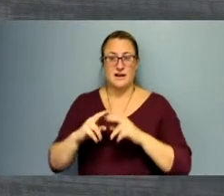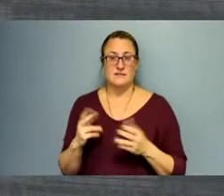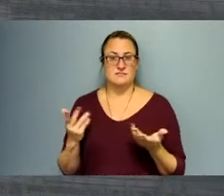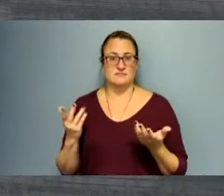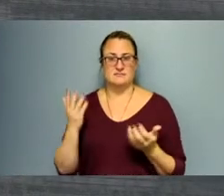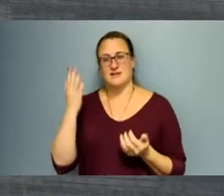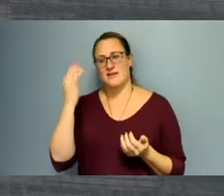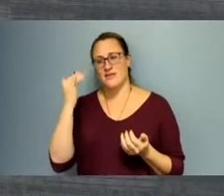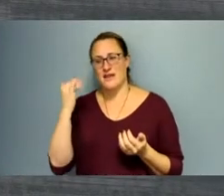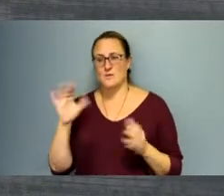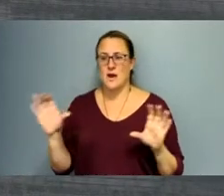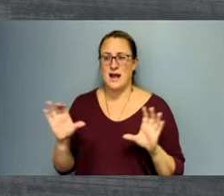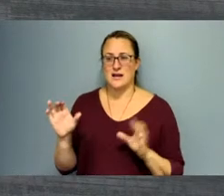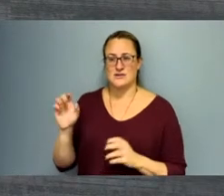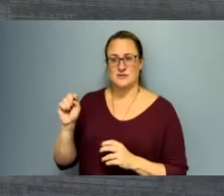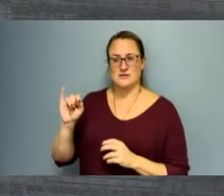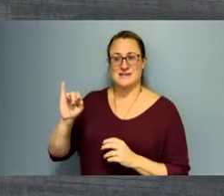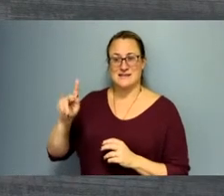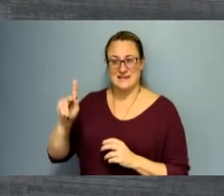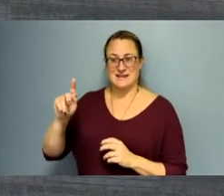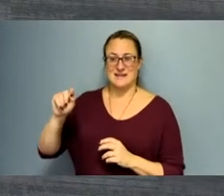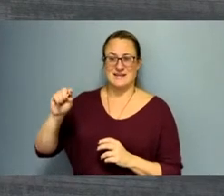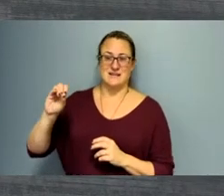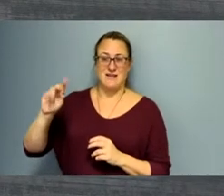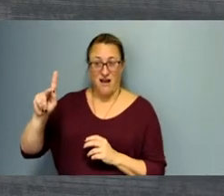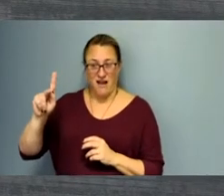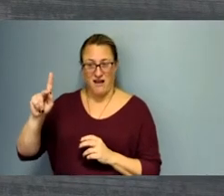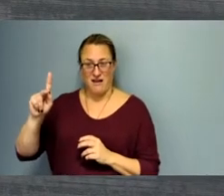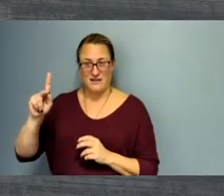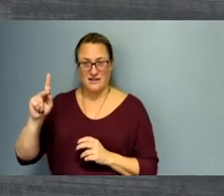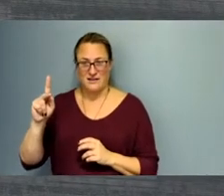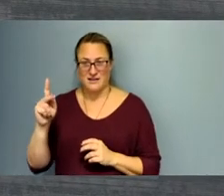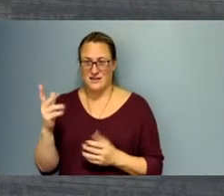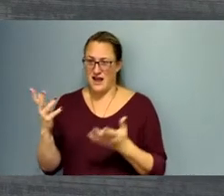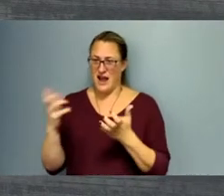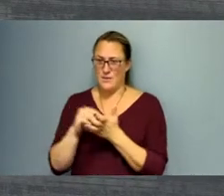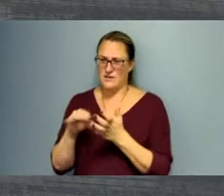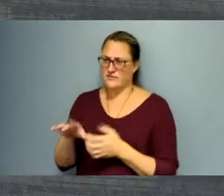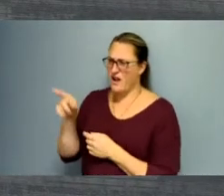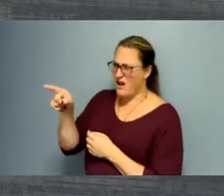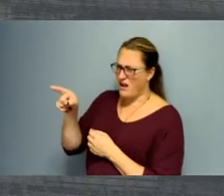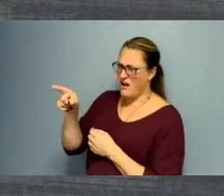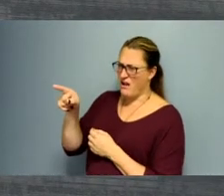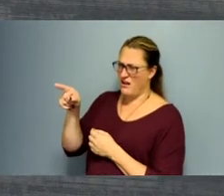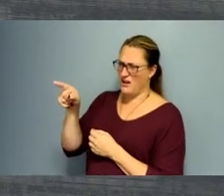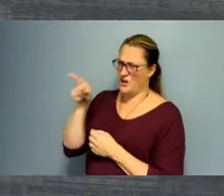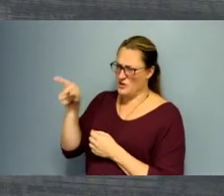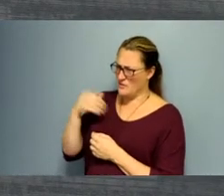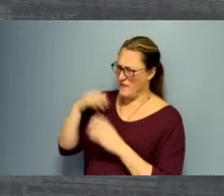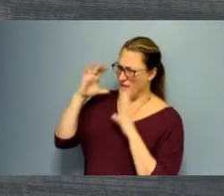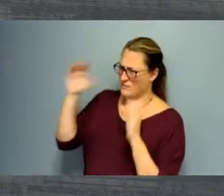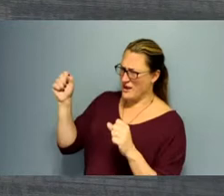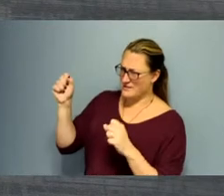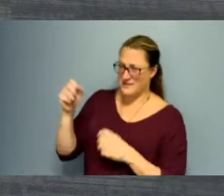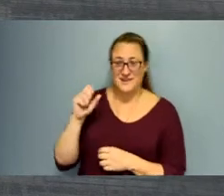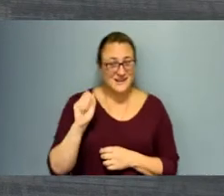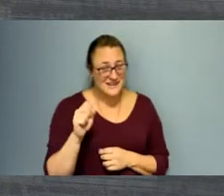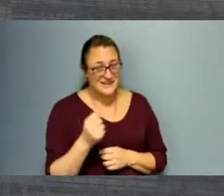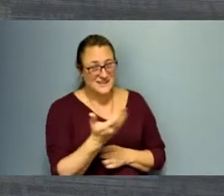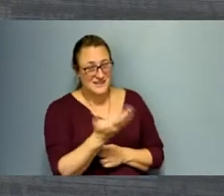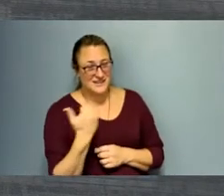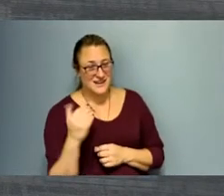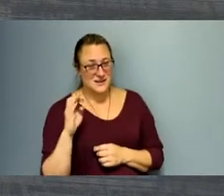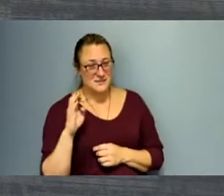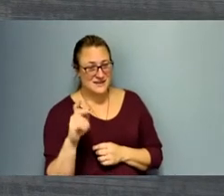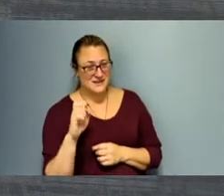why I do those TikToks. Because I want students to be like, hey, are you my president? I am. Are you going to join me in the next TikTok?